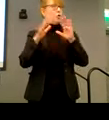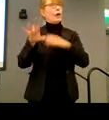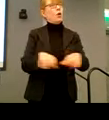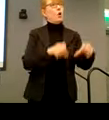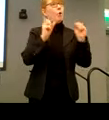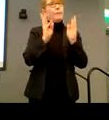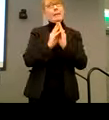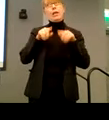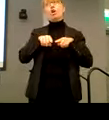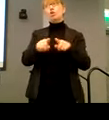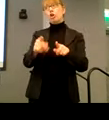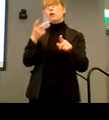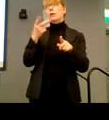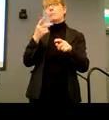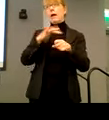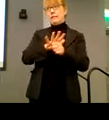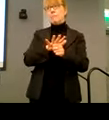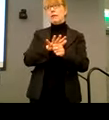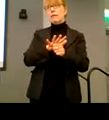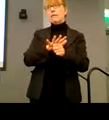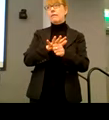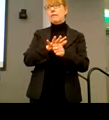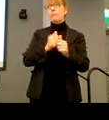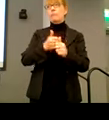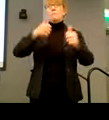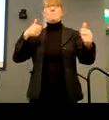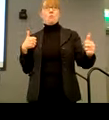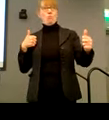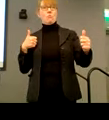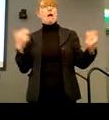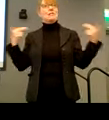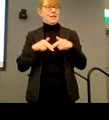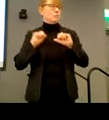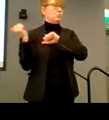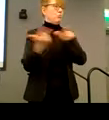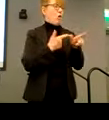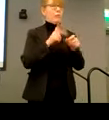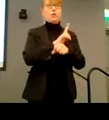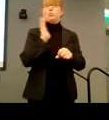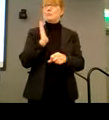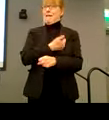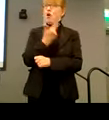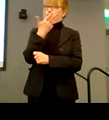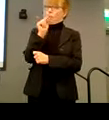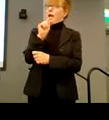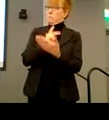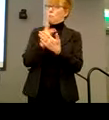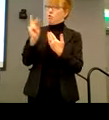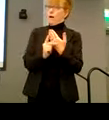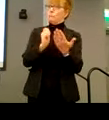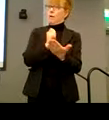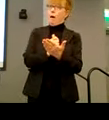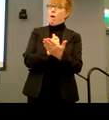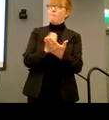that were accessible to, uh, to everybody participating in those meetings. And they used our grant program to help fund, uh, some of the